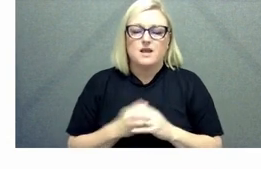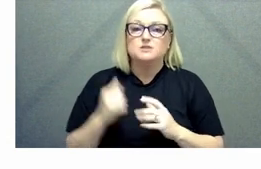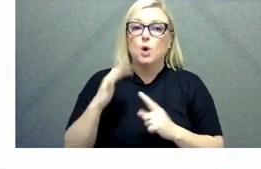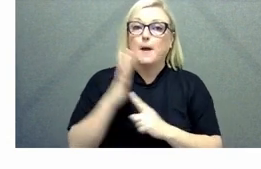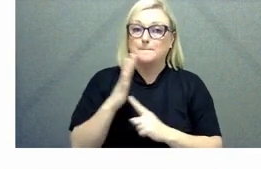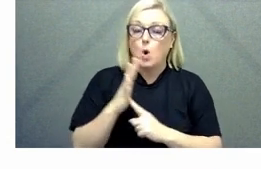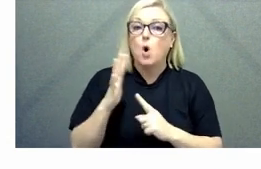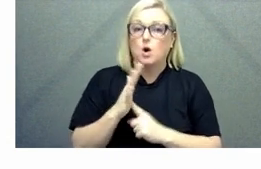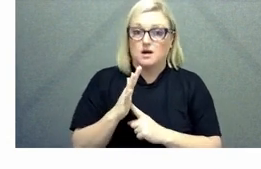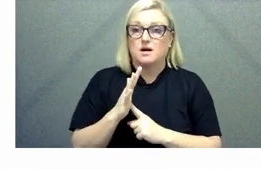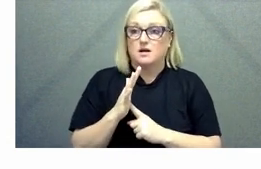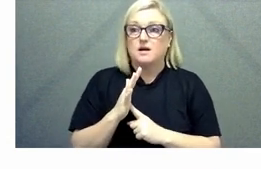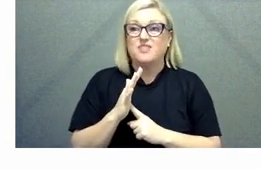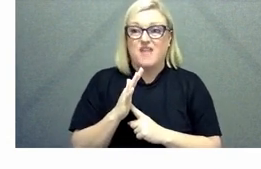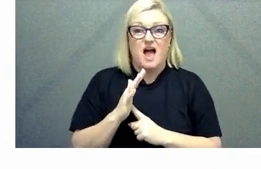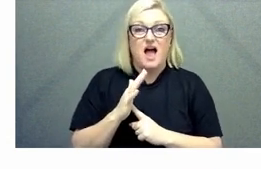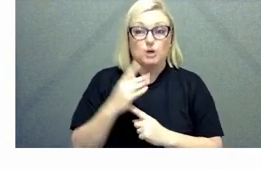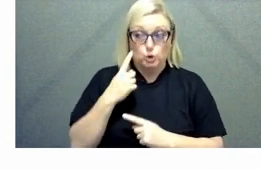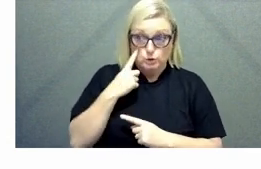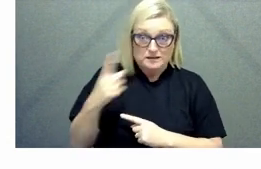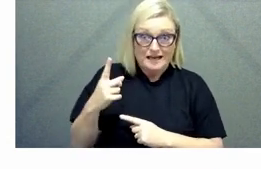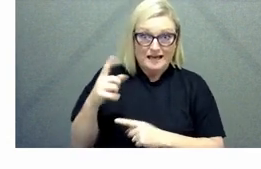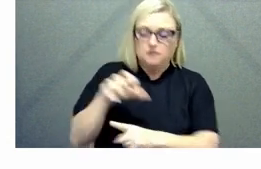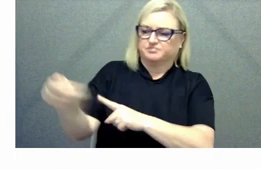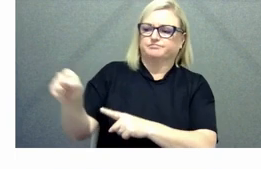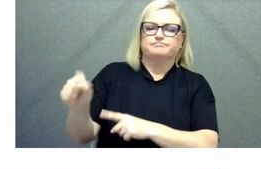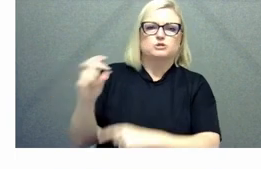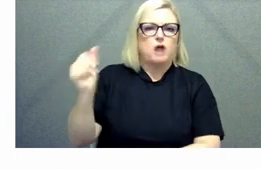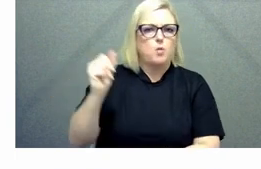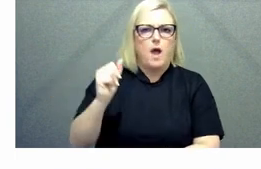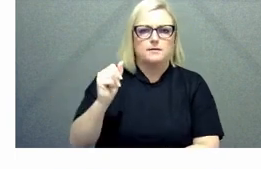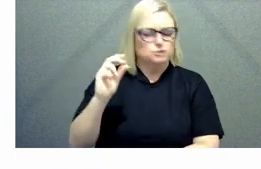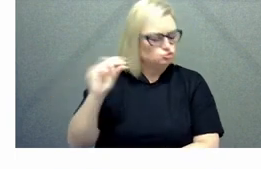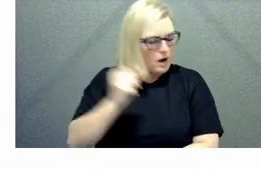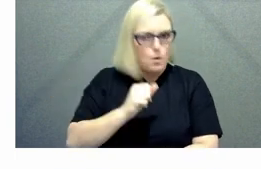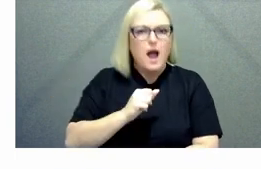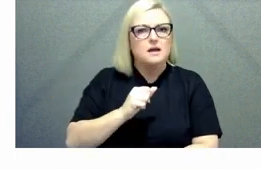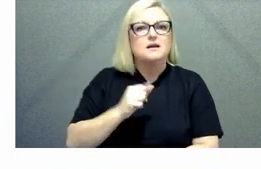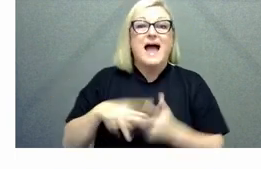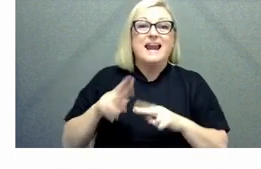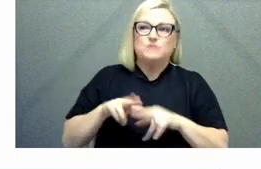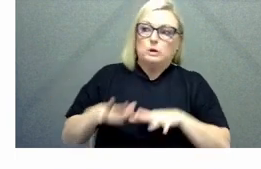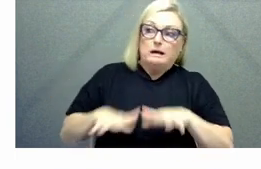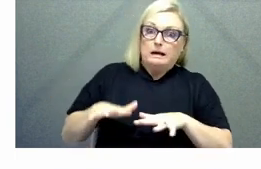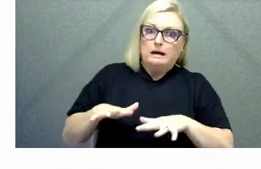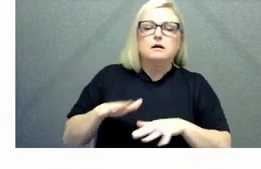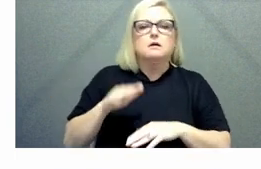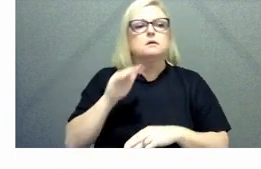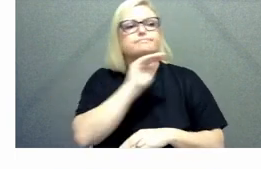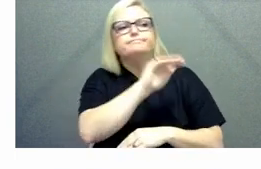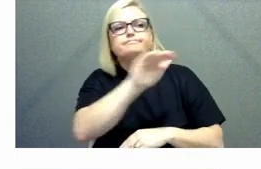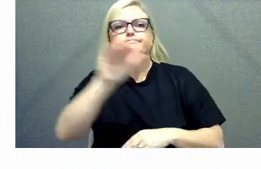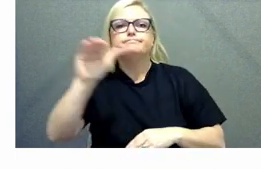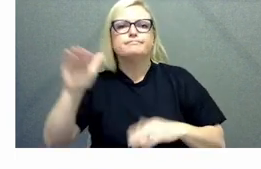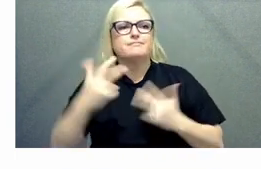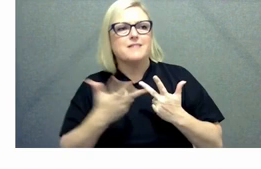acknowledge and and address those behaviors and if you need help there's plenty of support that's available in different agencies have different